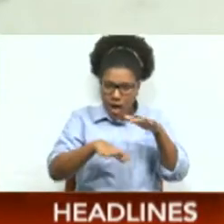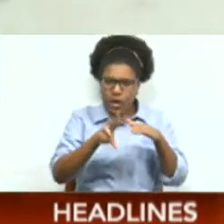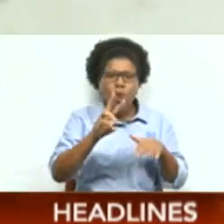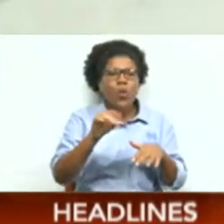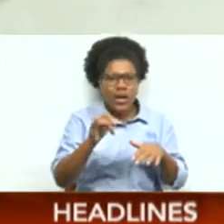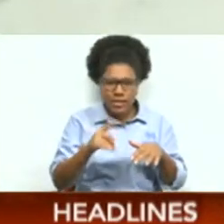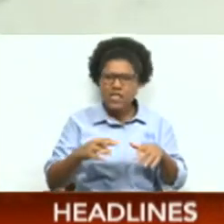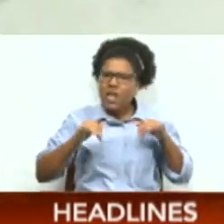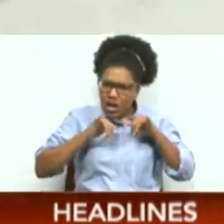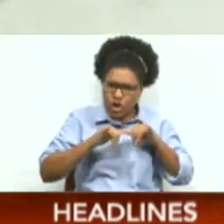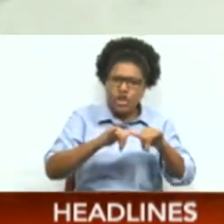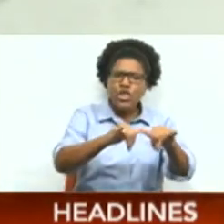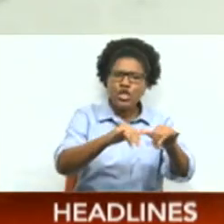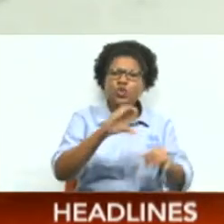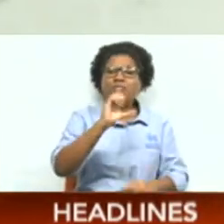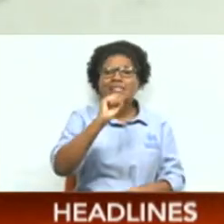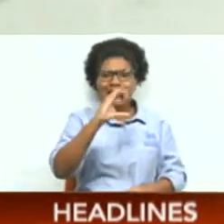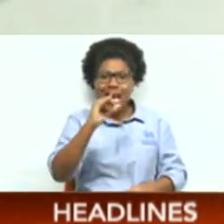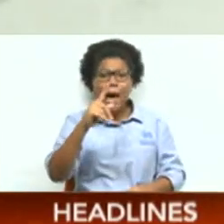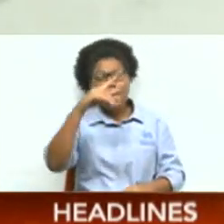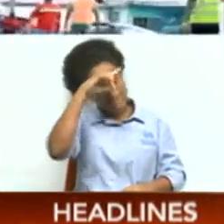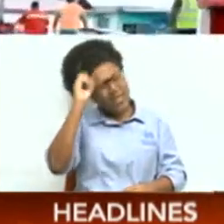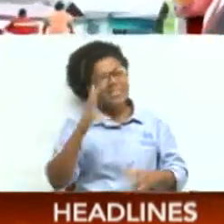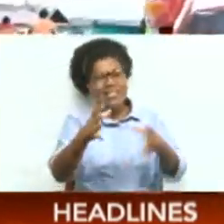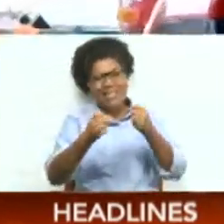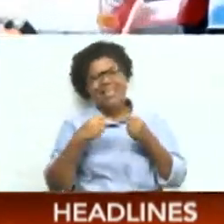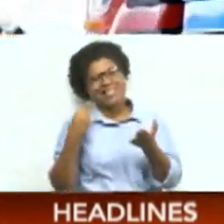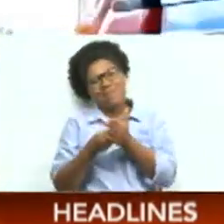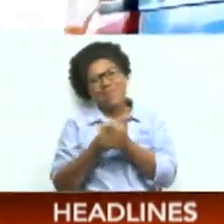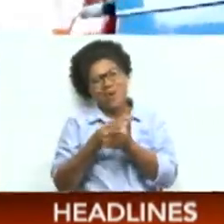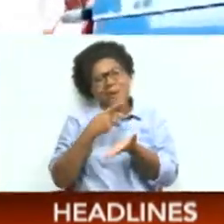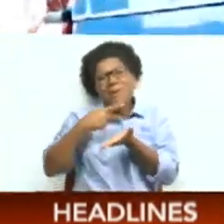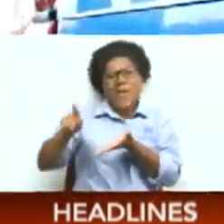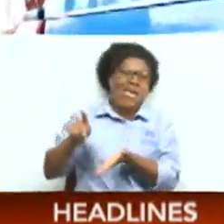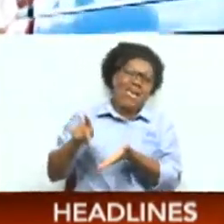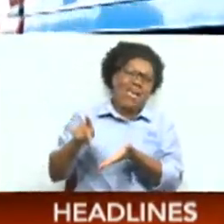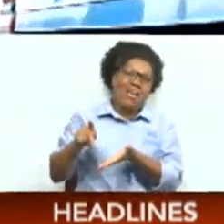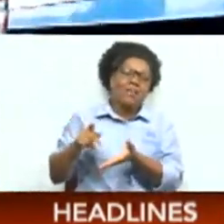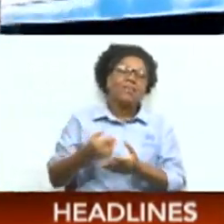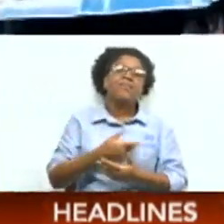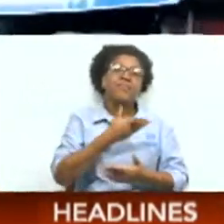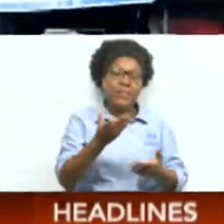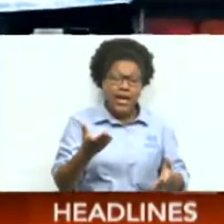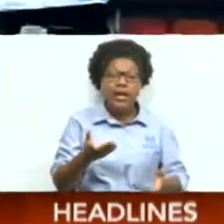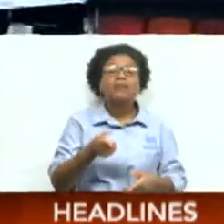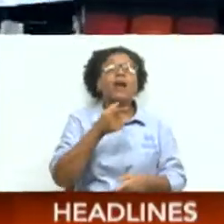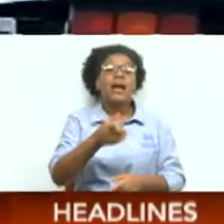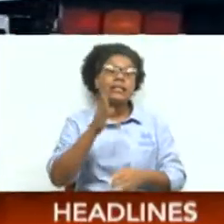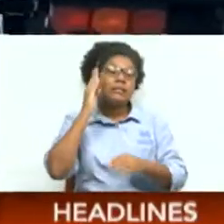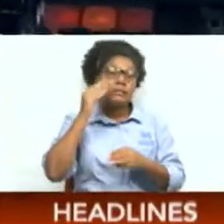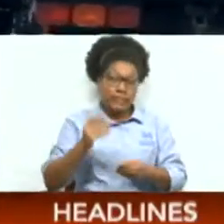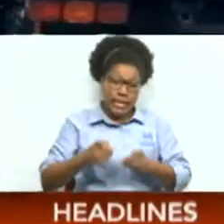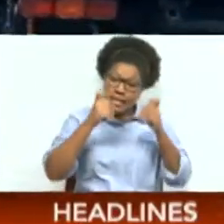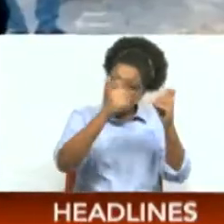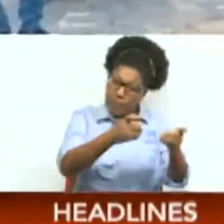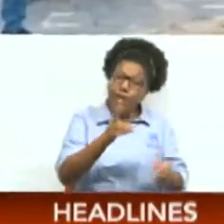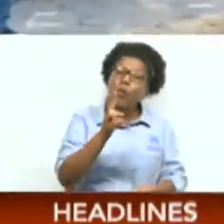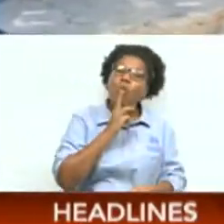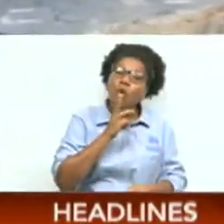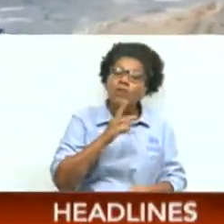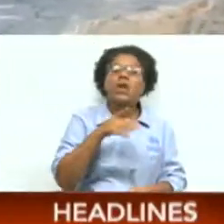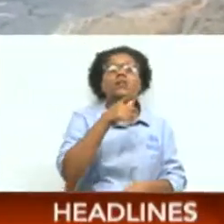status quo because they're getting the kickback somewhere behind. As an interim measure, WASM has been delivering water to the community.